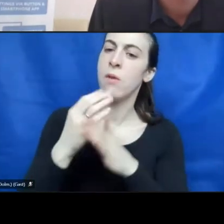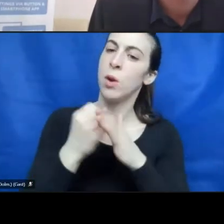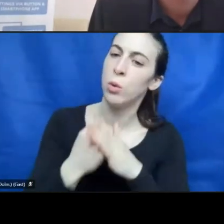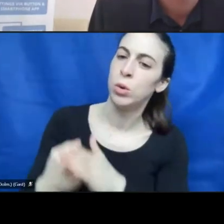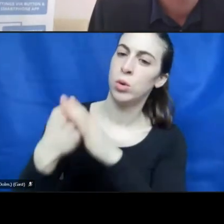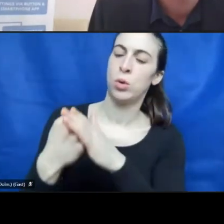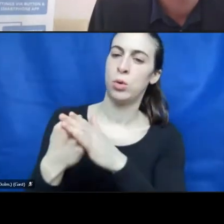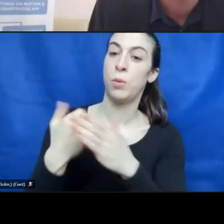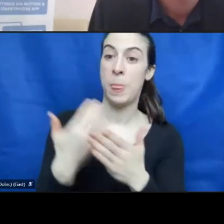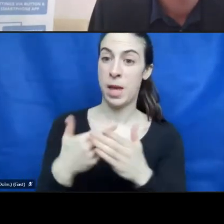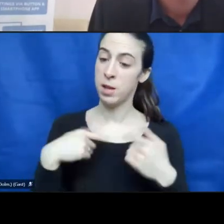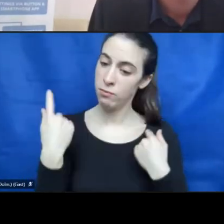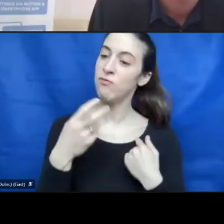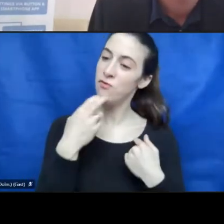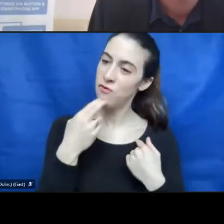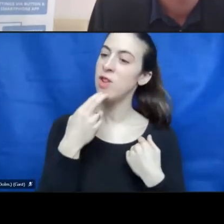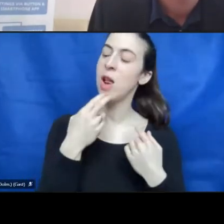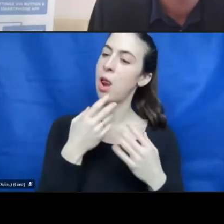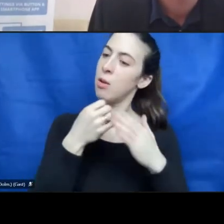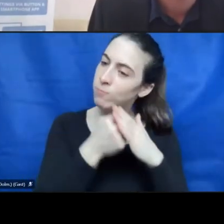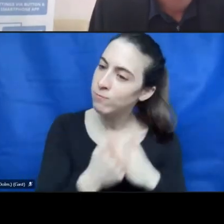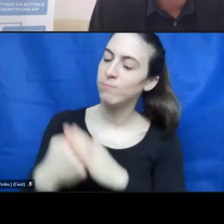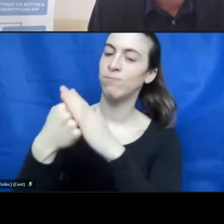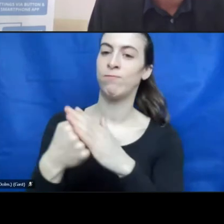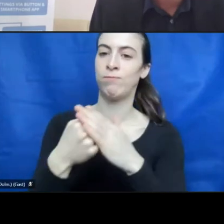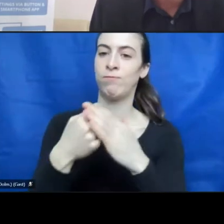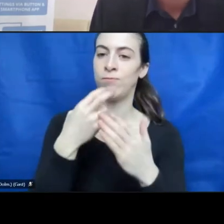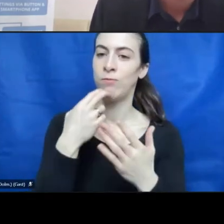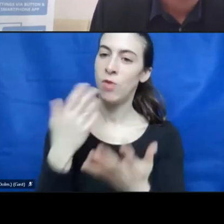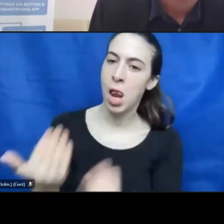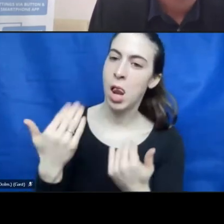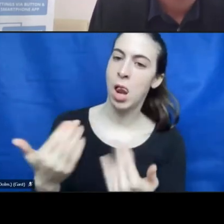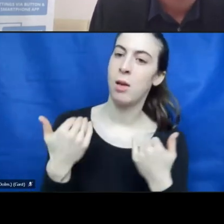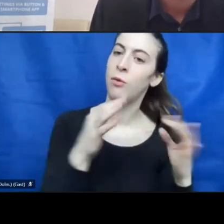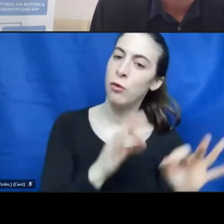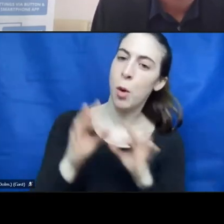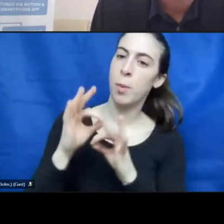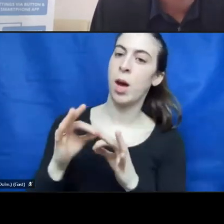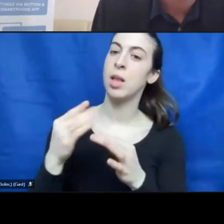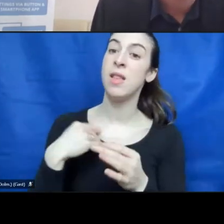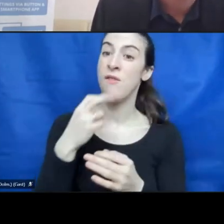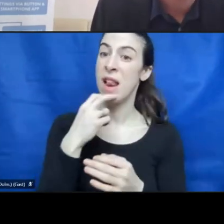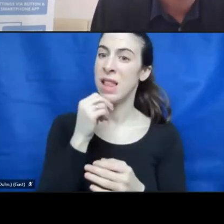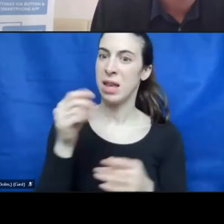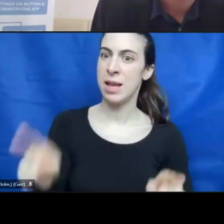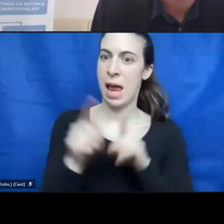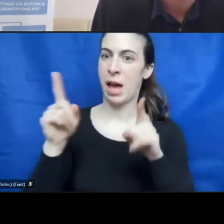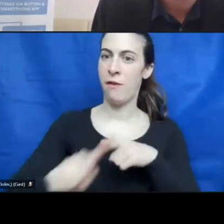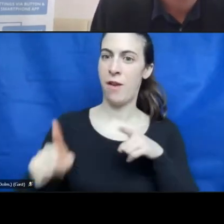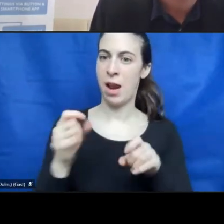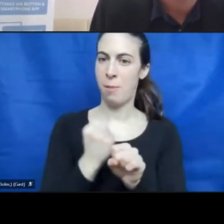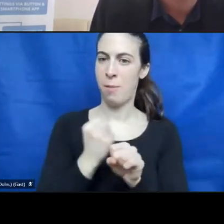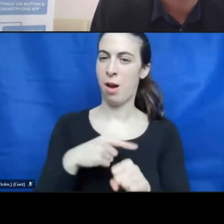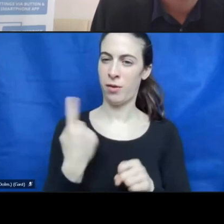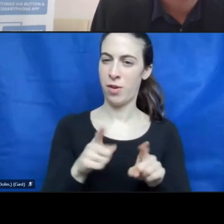we help them, that we avoid them for the same mistakes we made and they should make